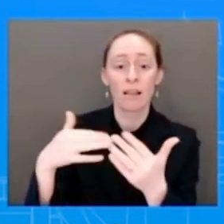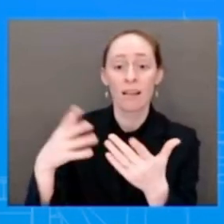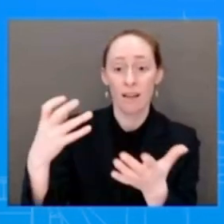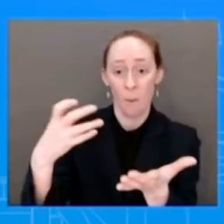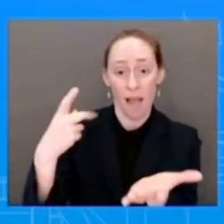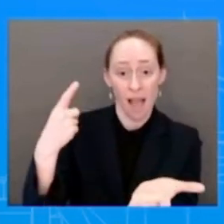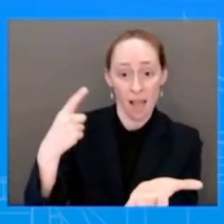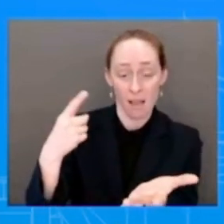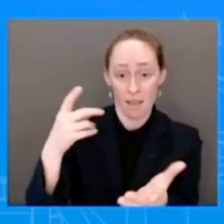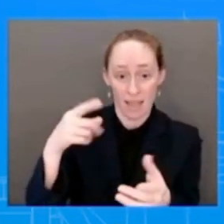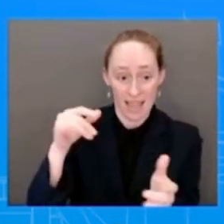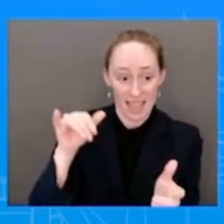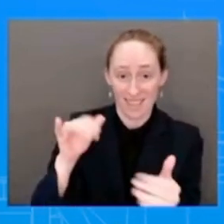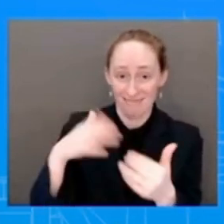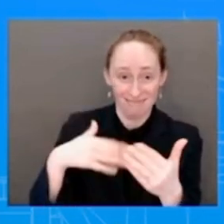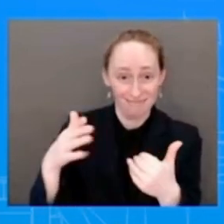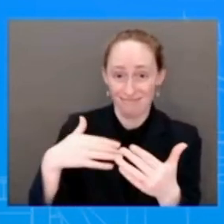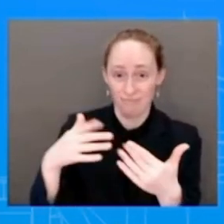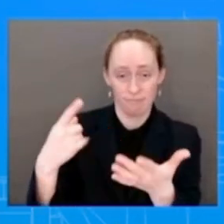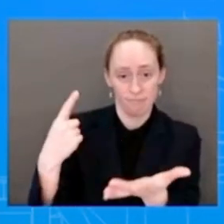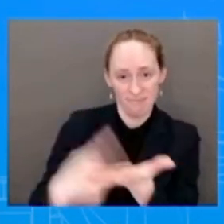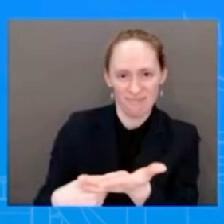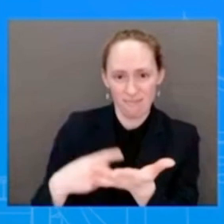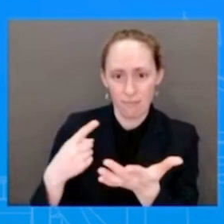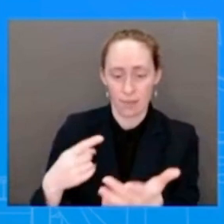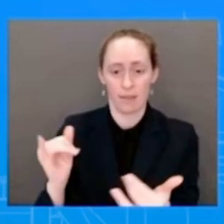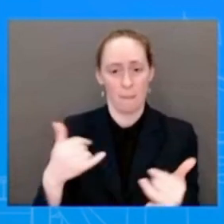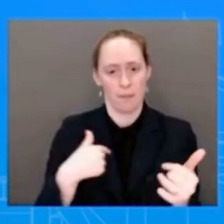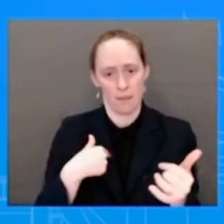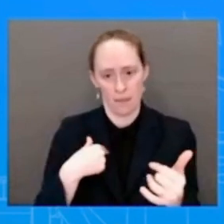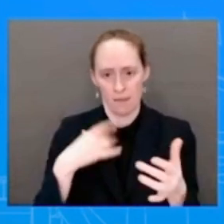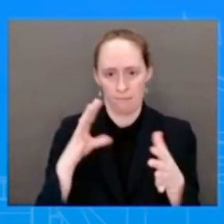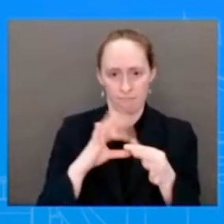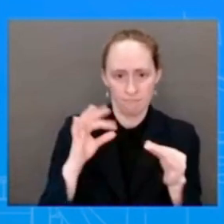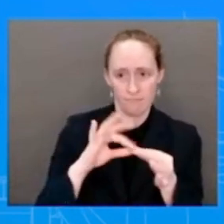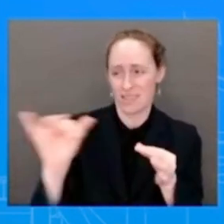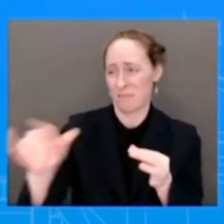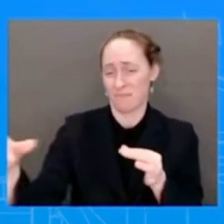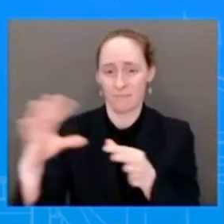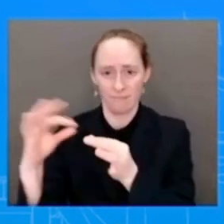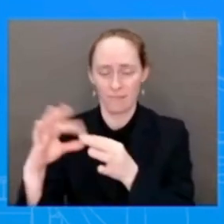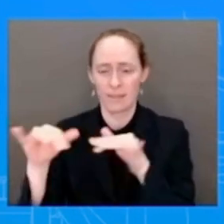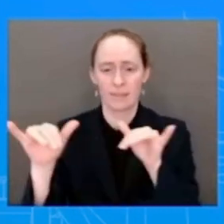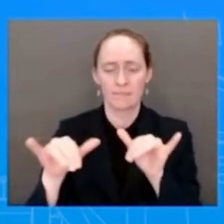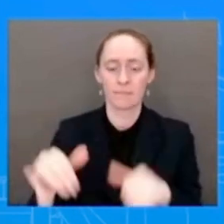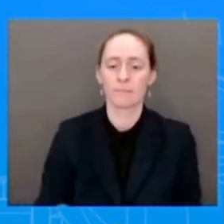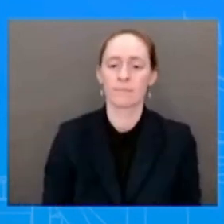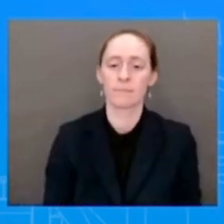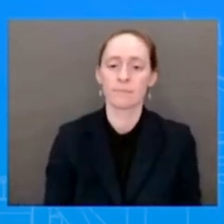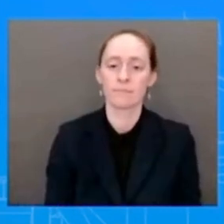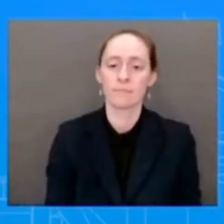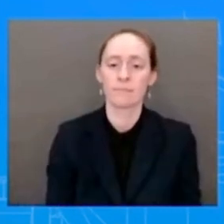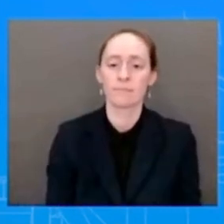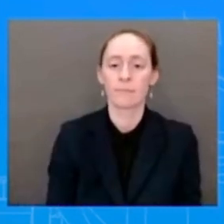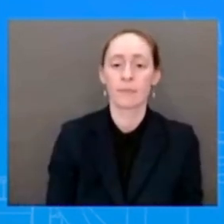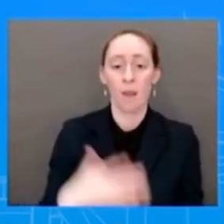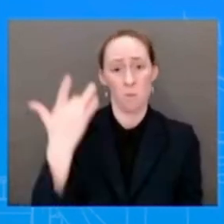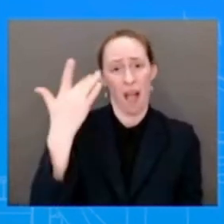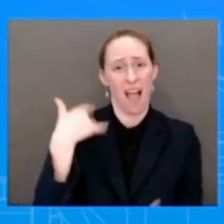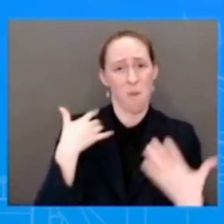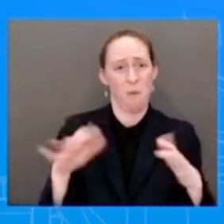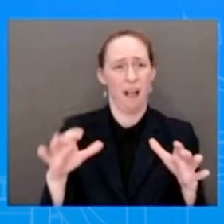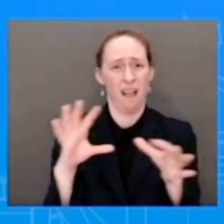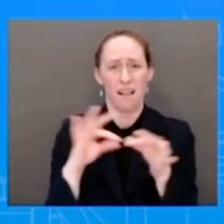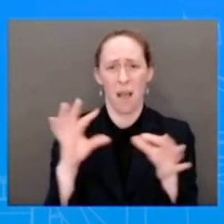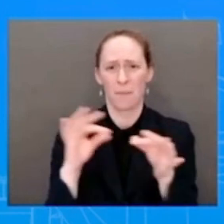Counsel's Office has said this, one of the reasons we try not to comment on this is because it's changing, right?